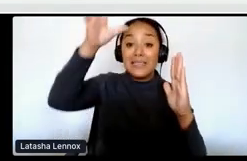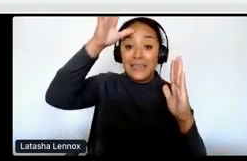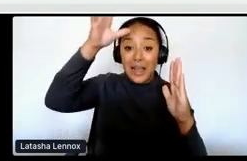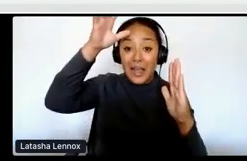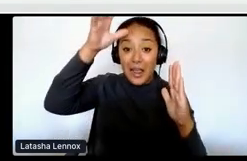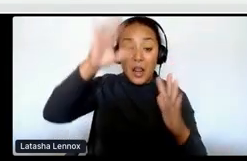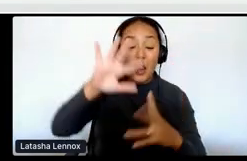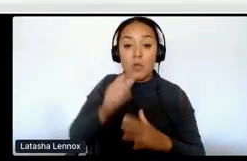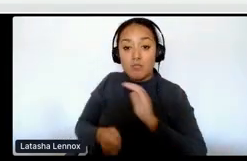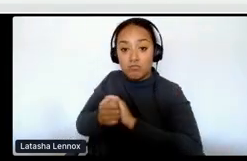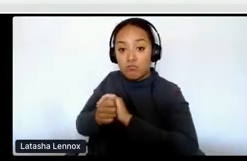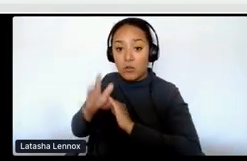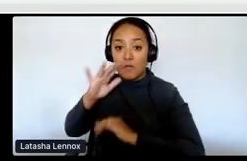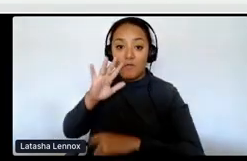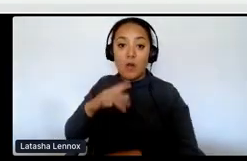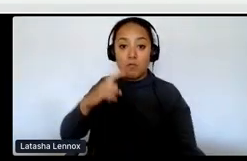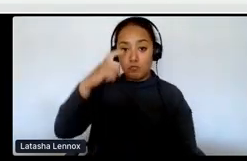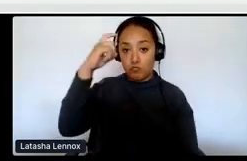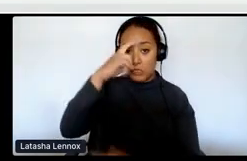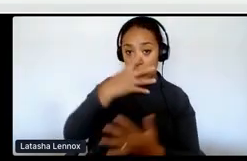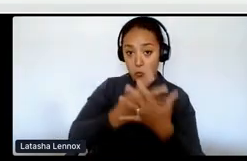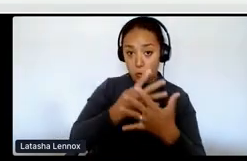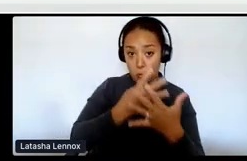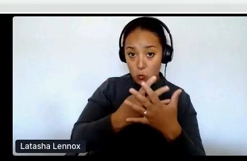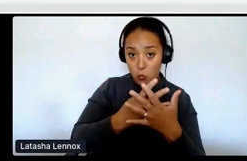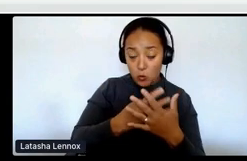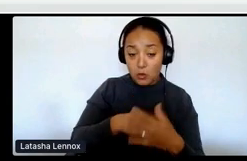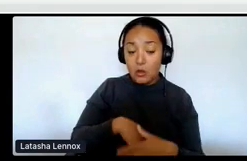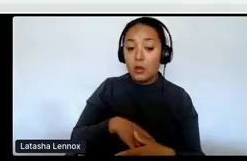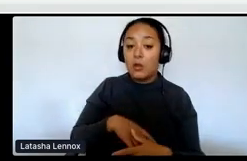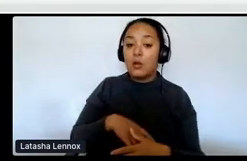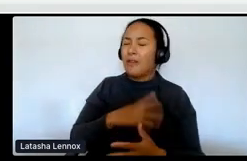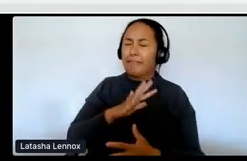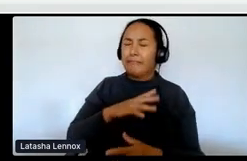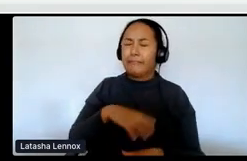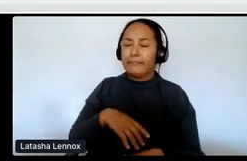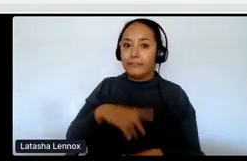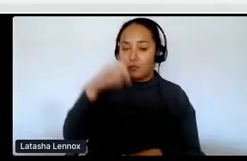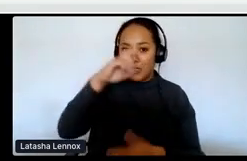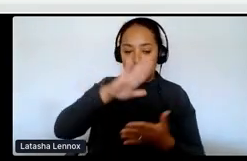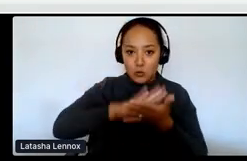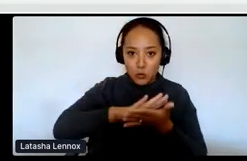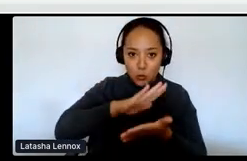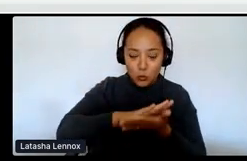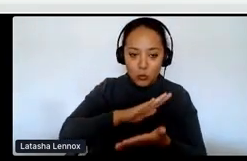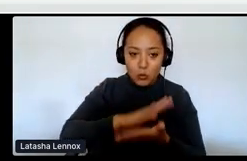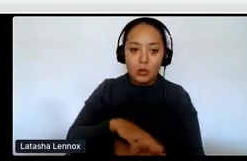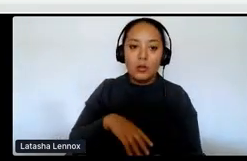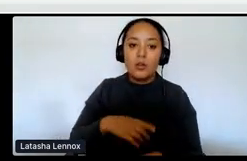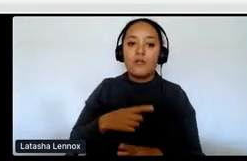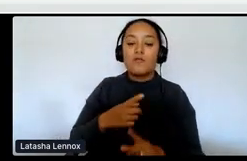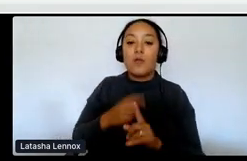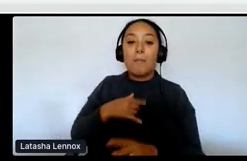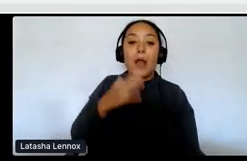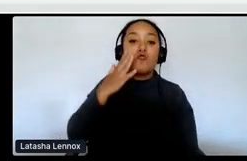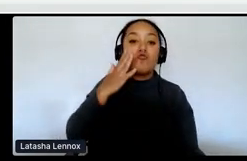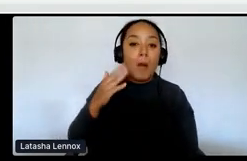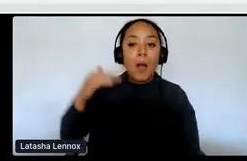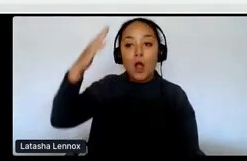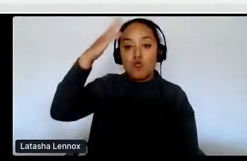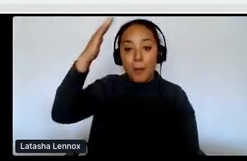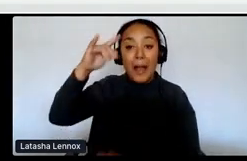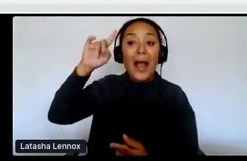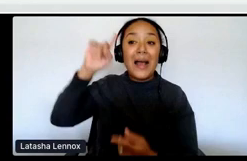school until by my cookum and my grandparents until the age of nine. And